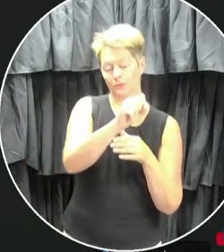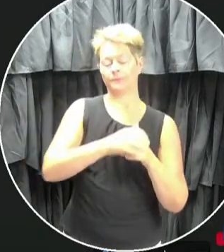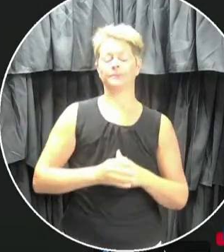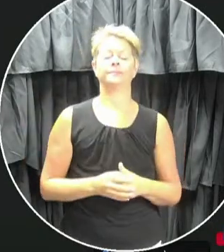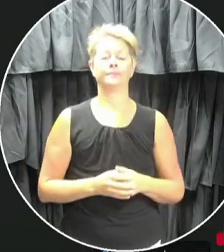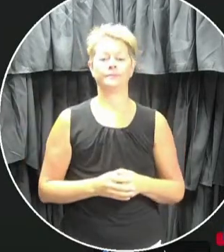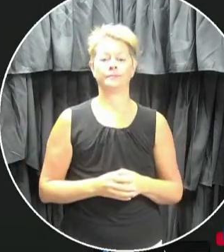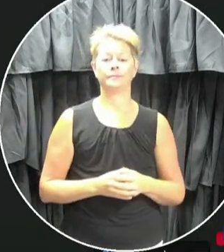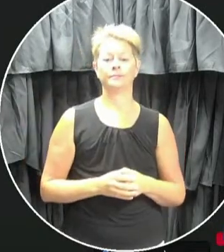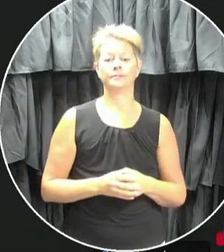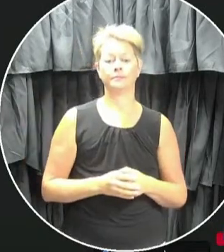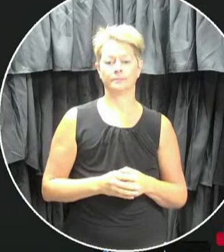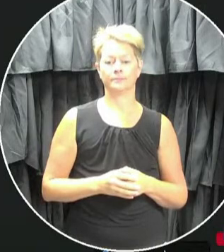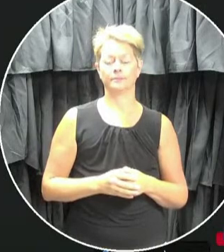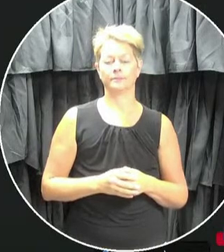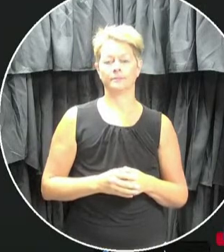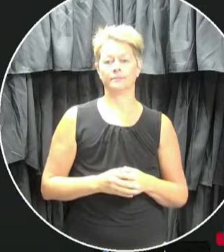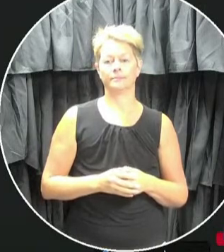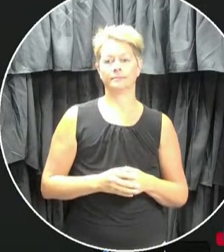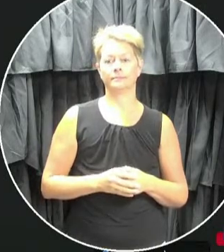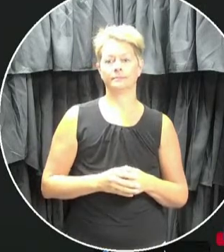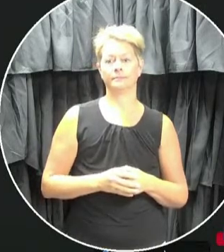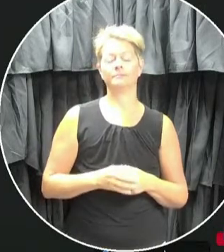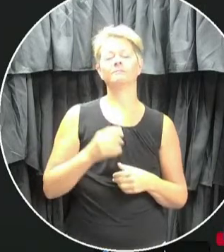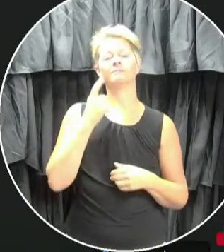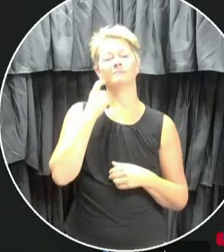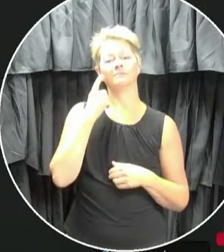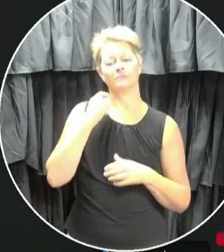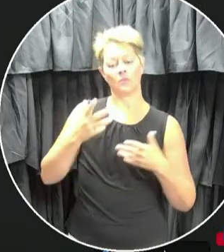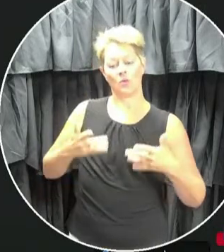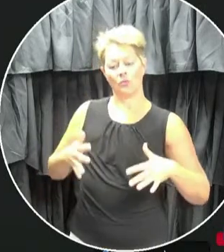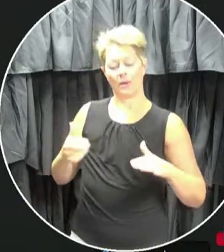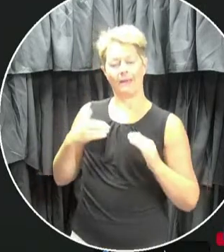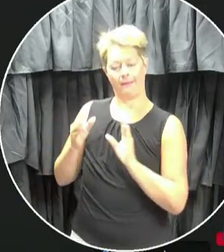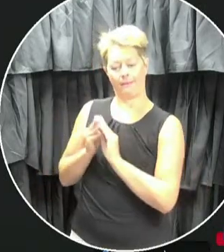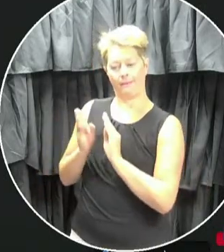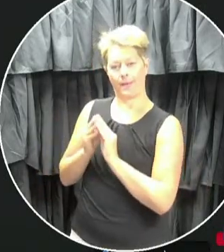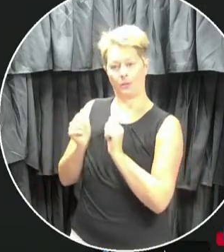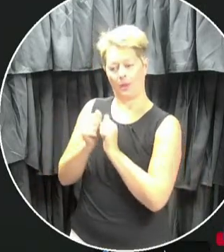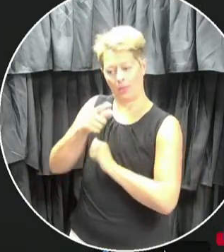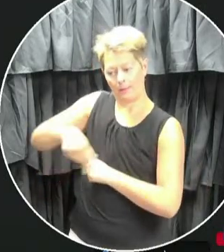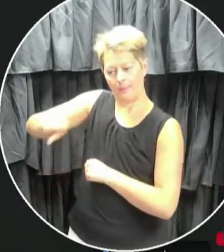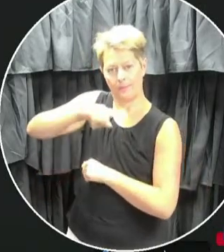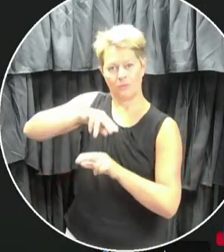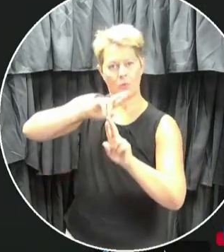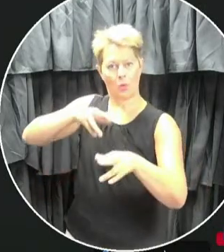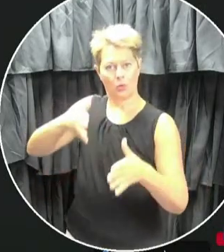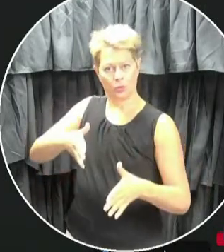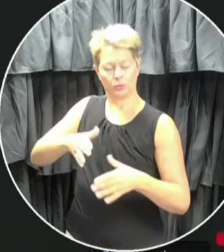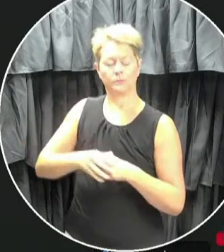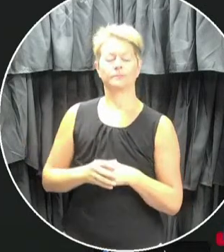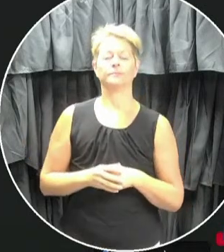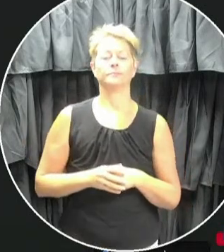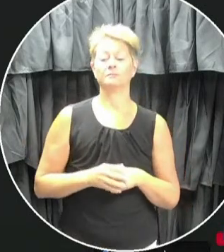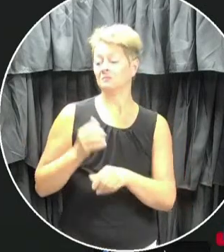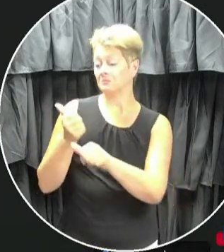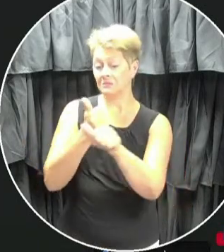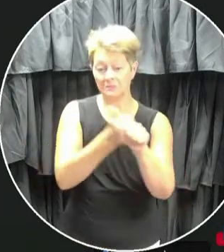have joined us earlier for a technical briefing. Each will be given equal opportunity,